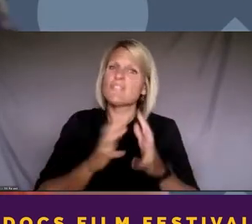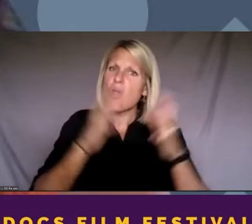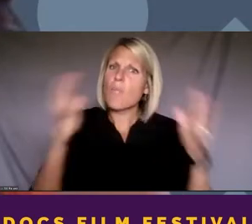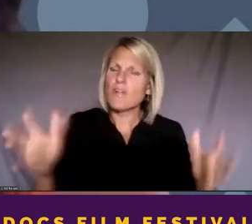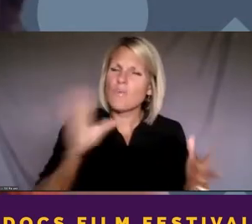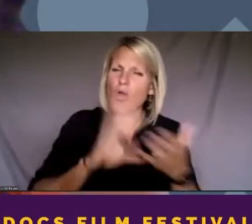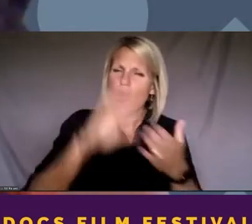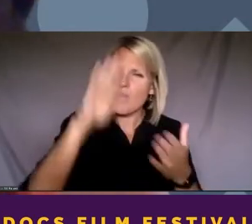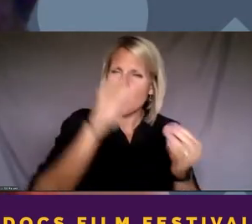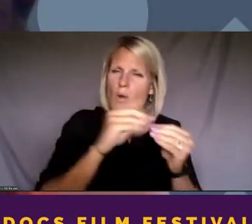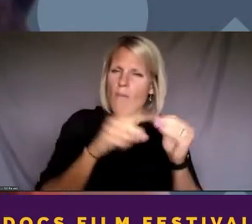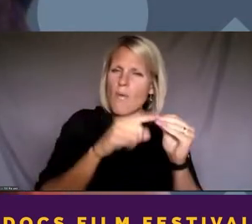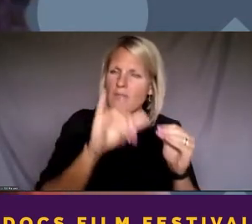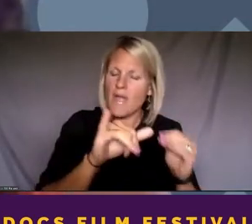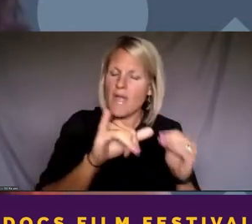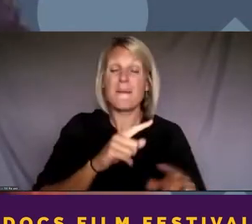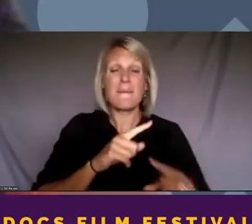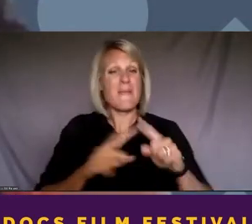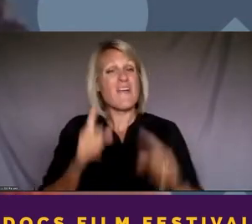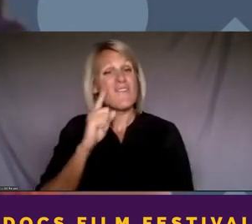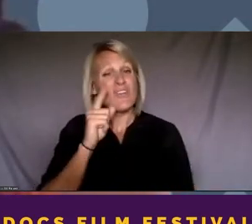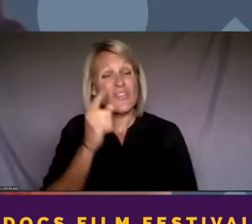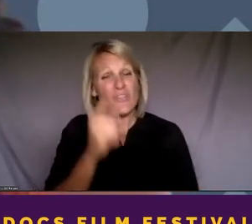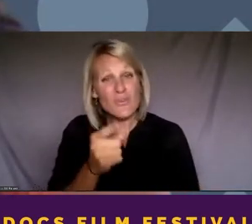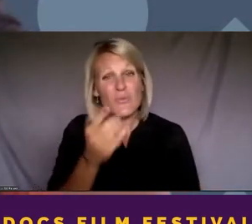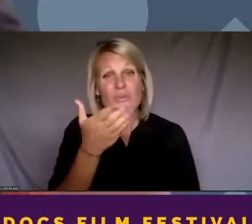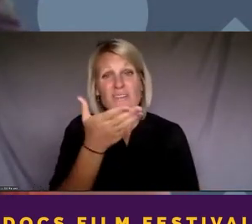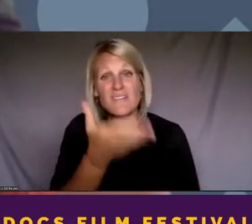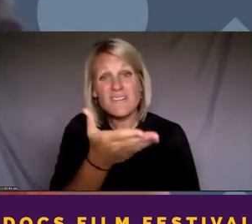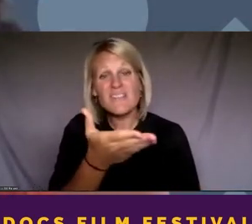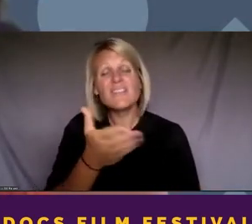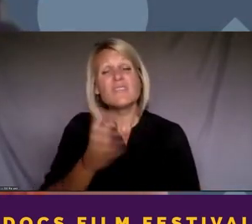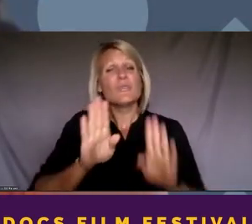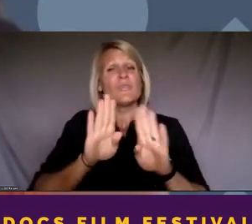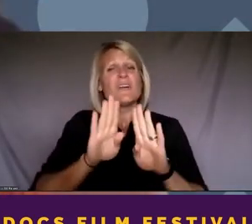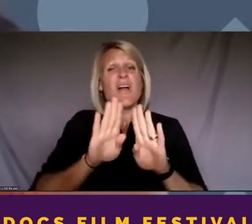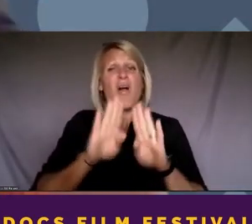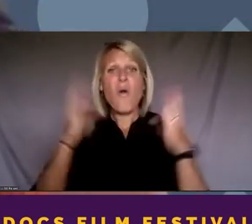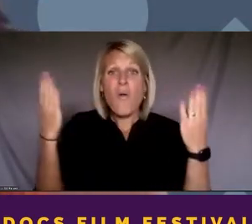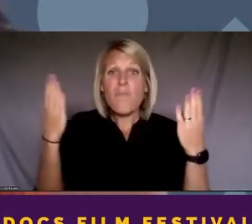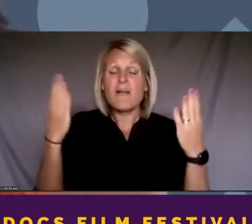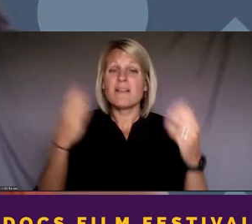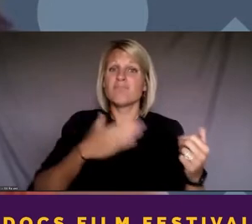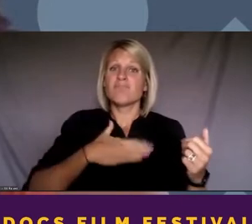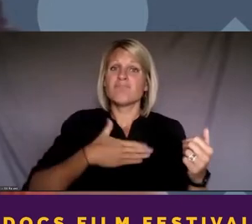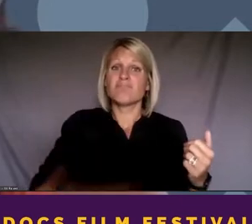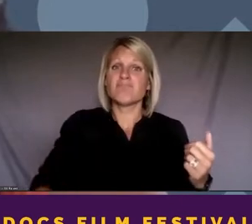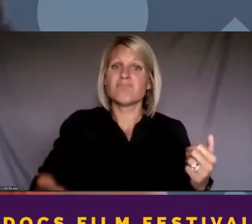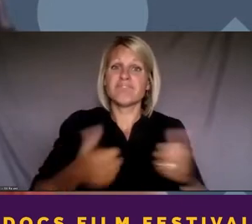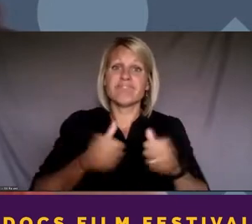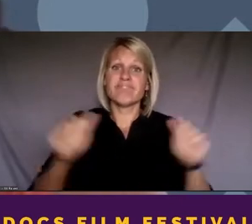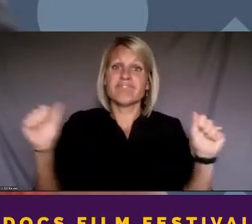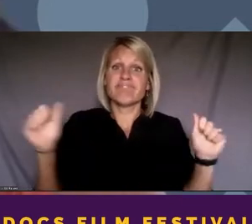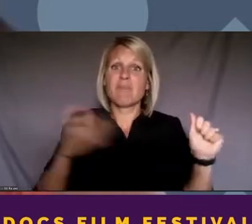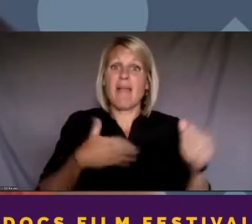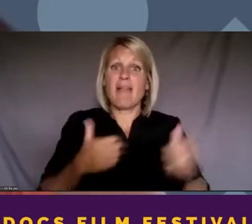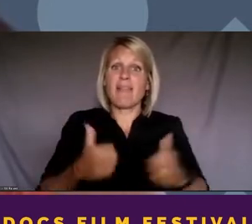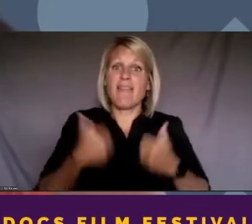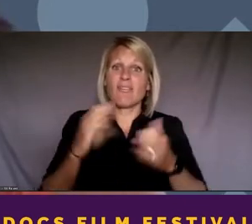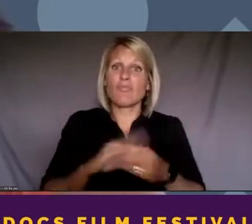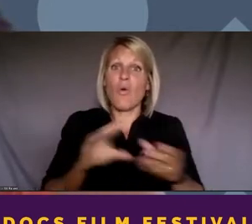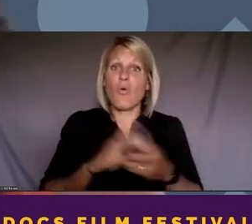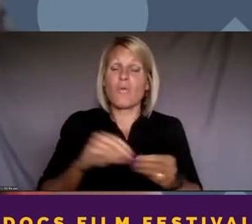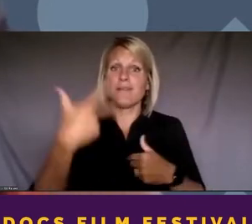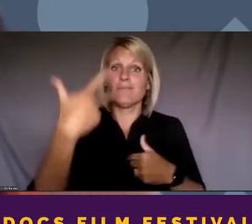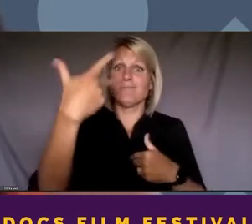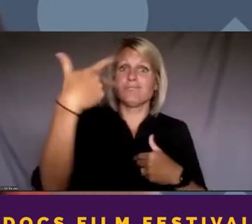as well. And for you to open your life story to cameras and to, these are poignant moments, by the way,